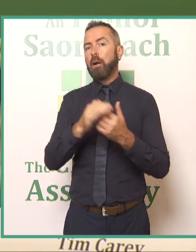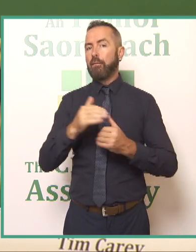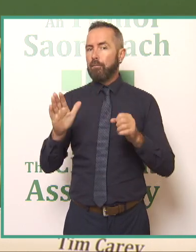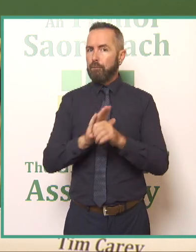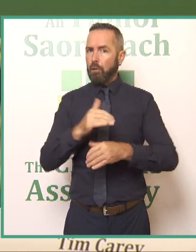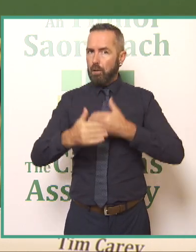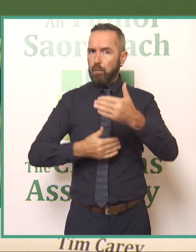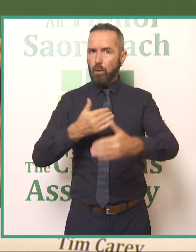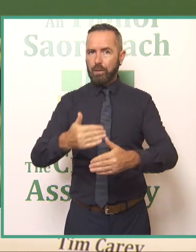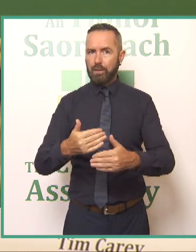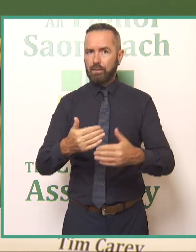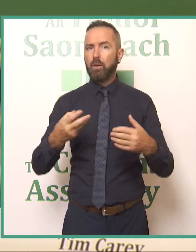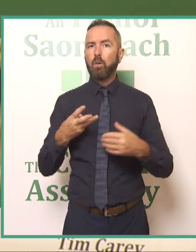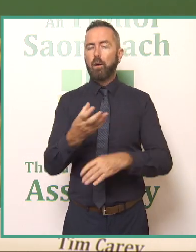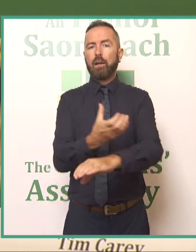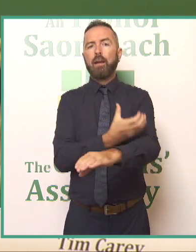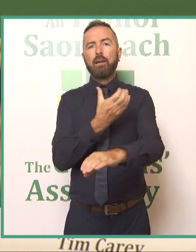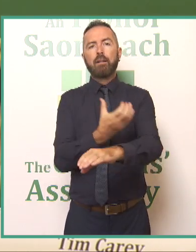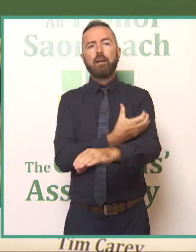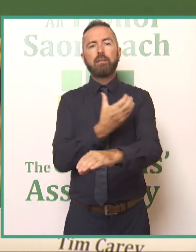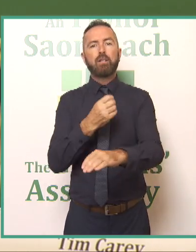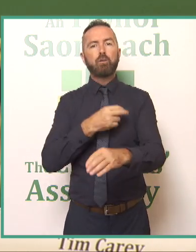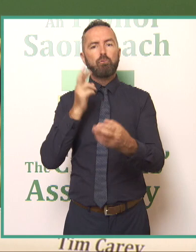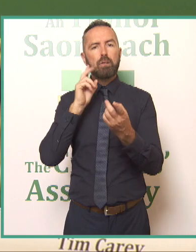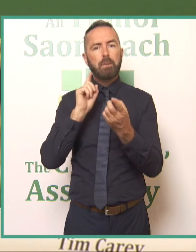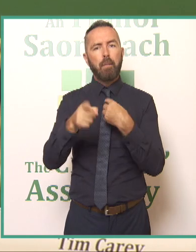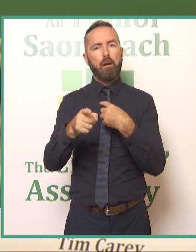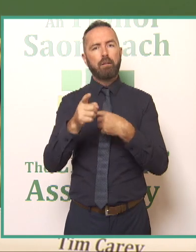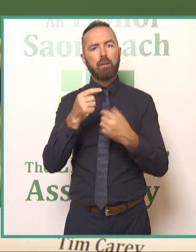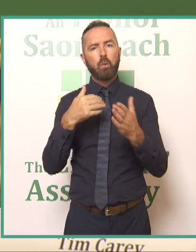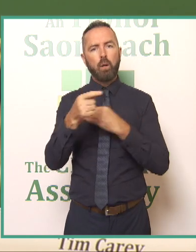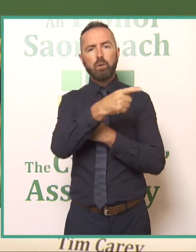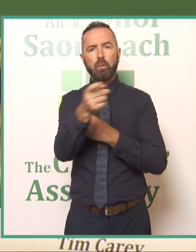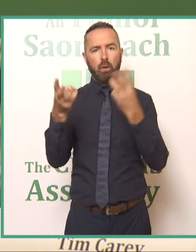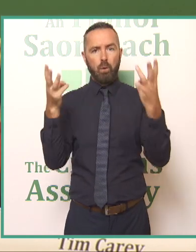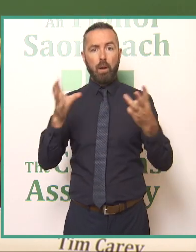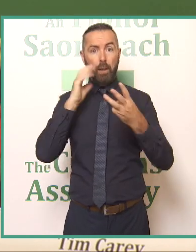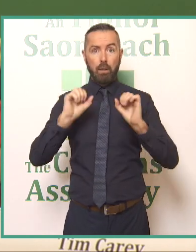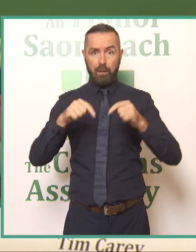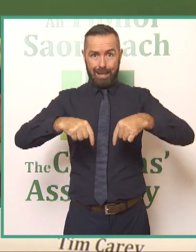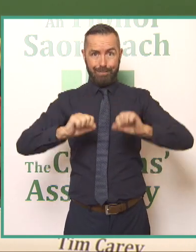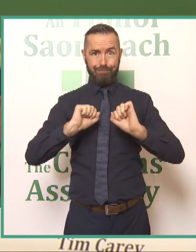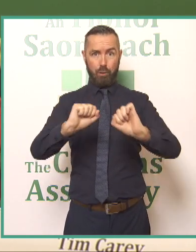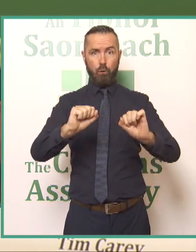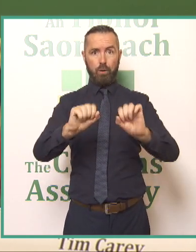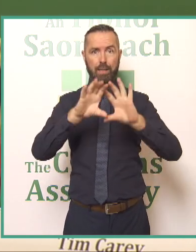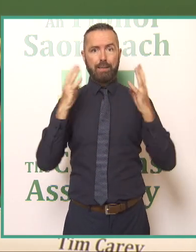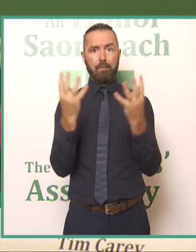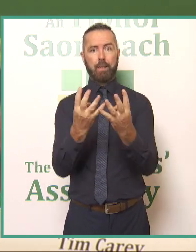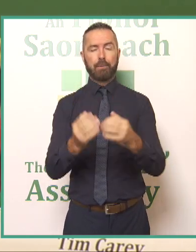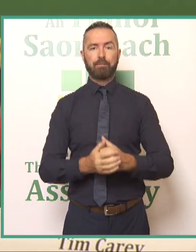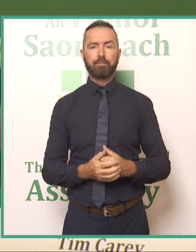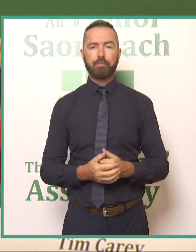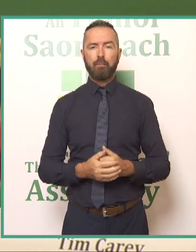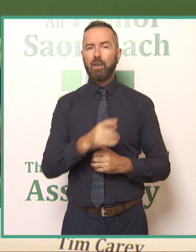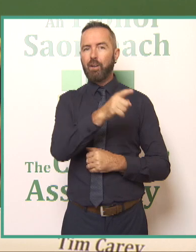process that we keep responding to what you want because it's your assembly and so as you all know because you'll have